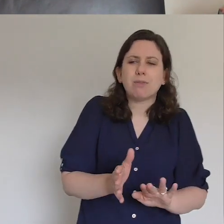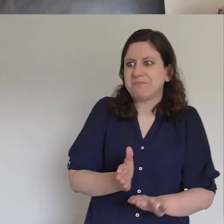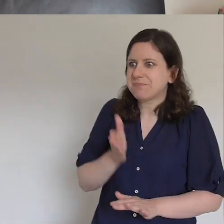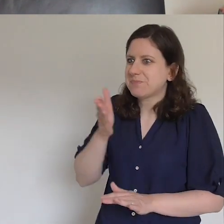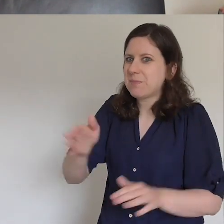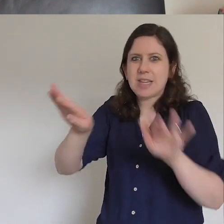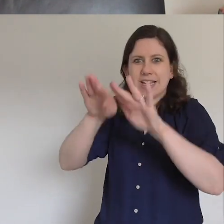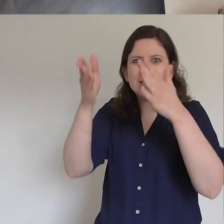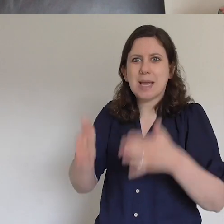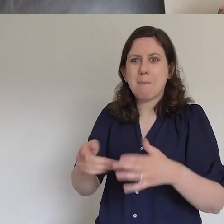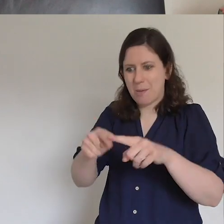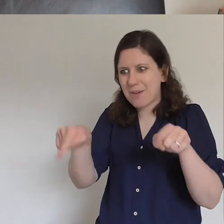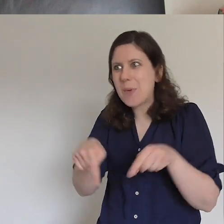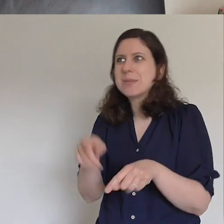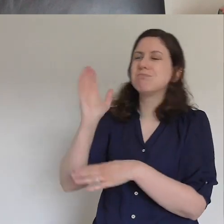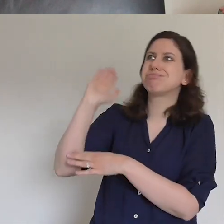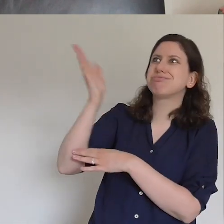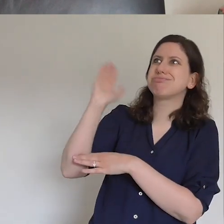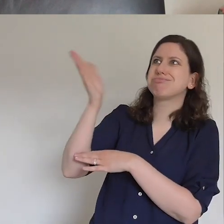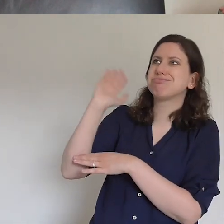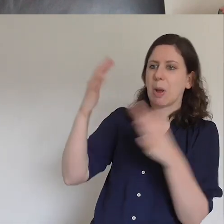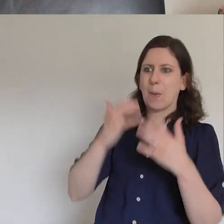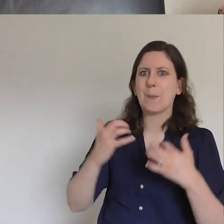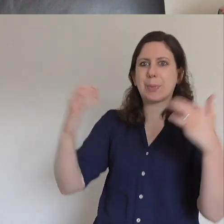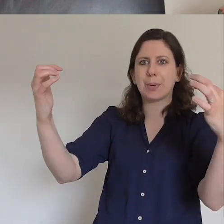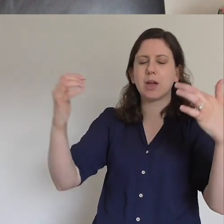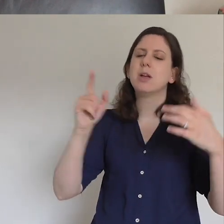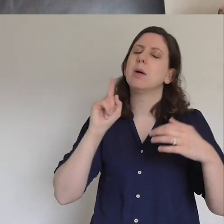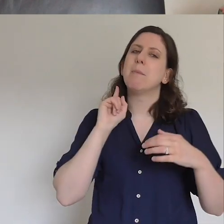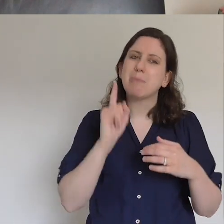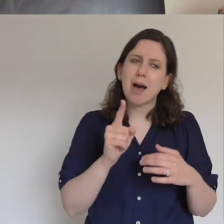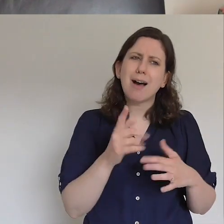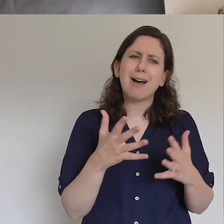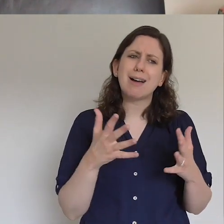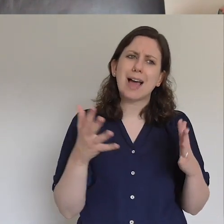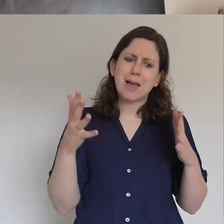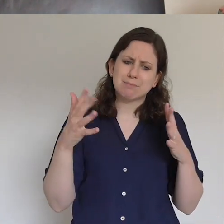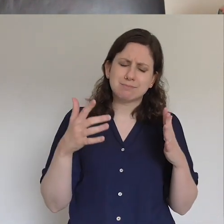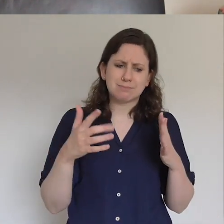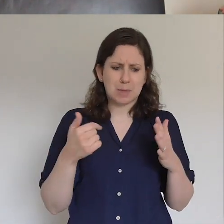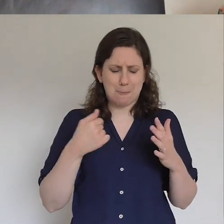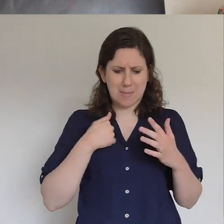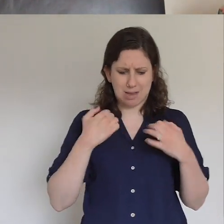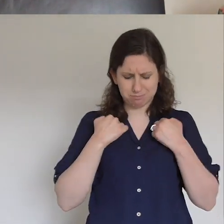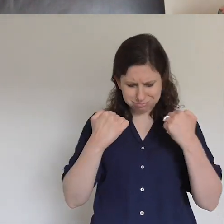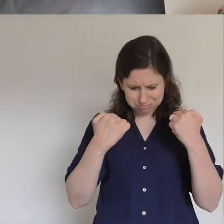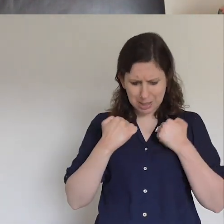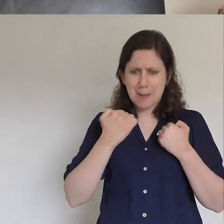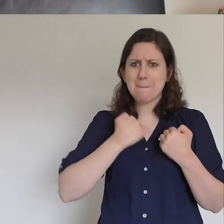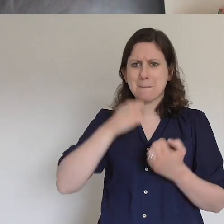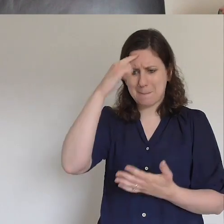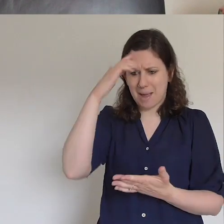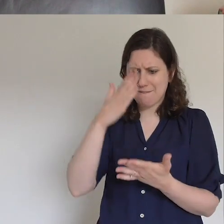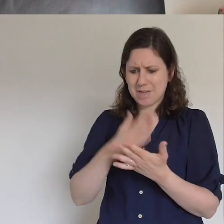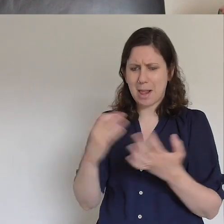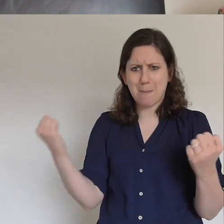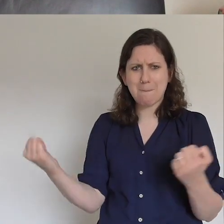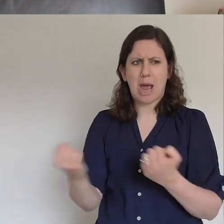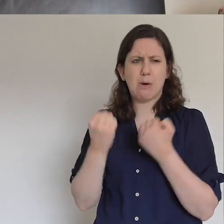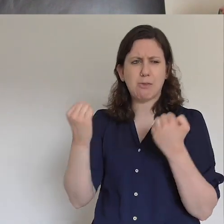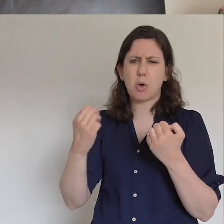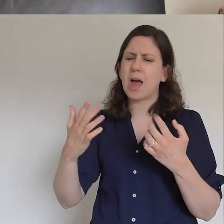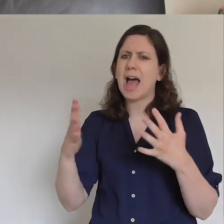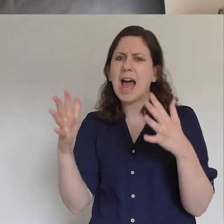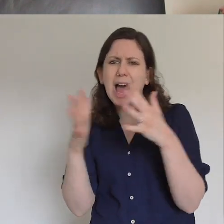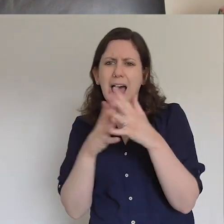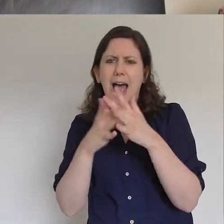can I demonstrate that my faith is powerful and my God is awesome and that Christianity